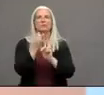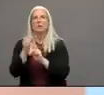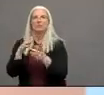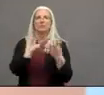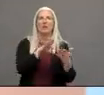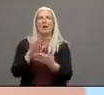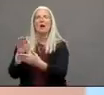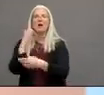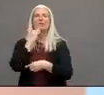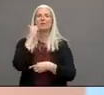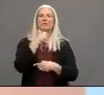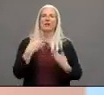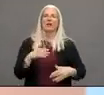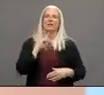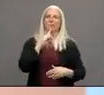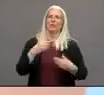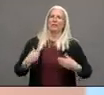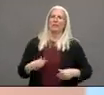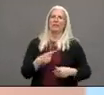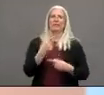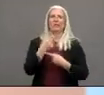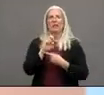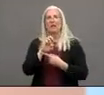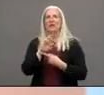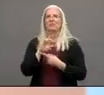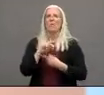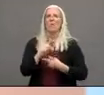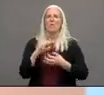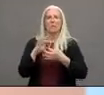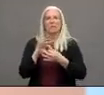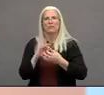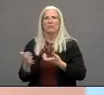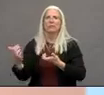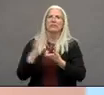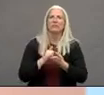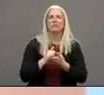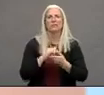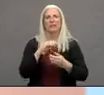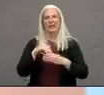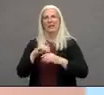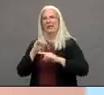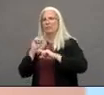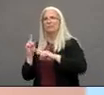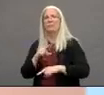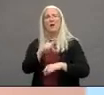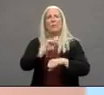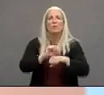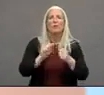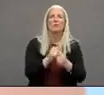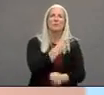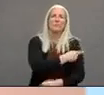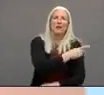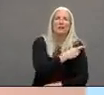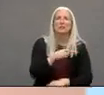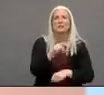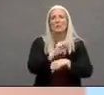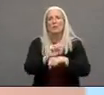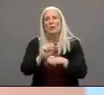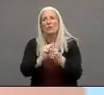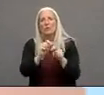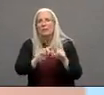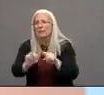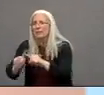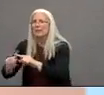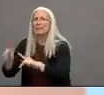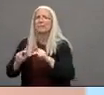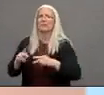in this on the front lines working with individuals with patients with that touch that special nursing touch that you